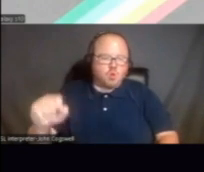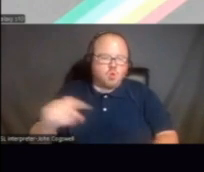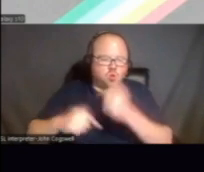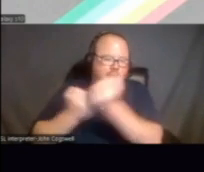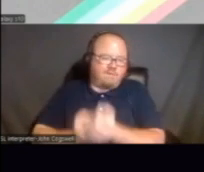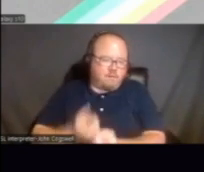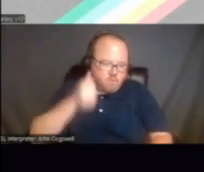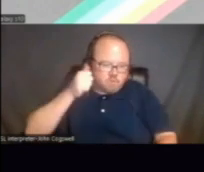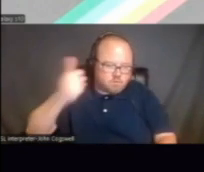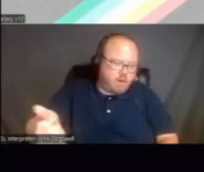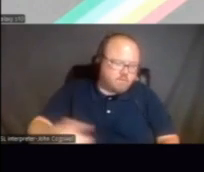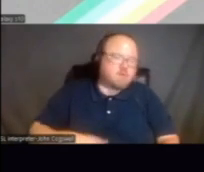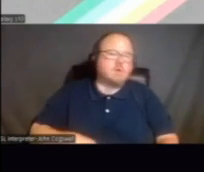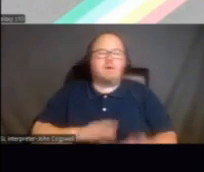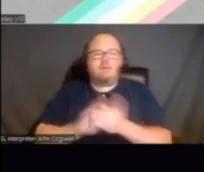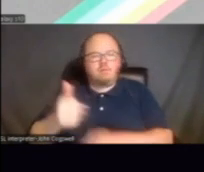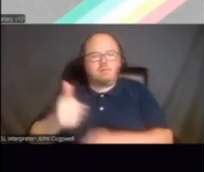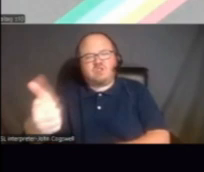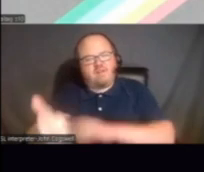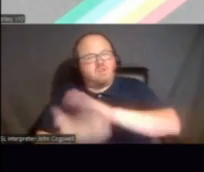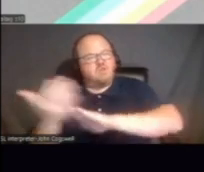themselves and to become self-sufficient.